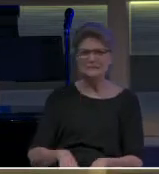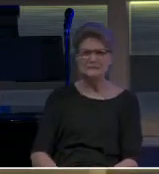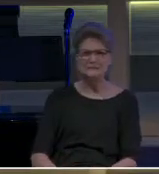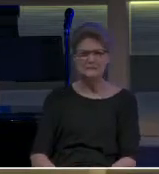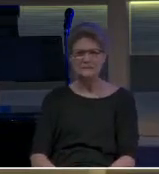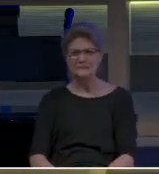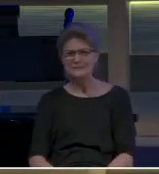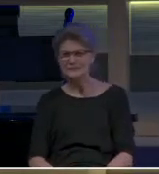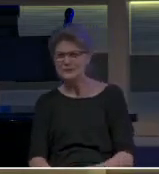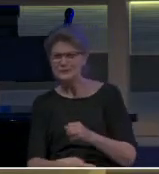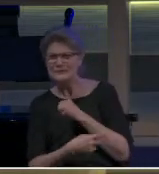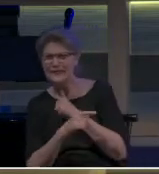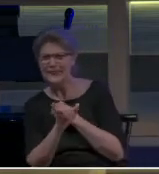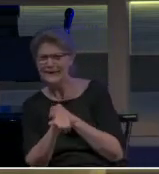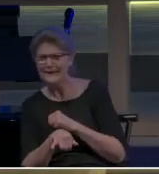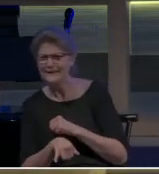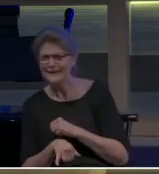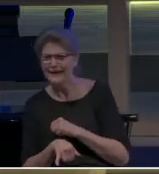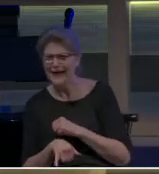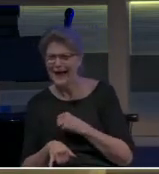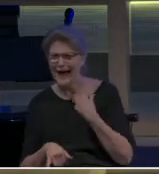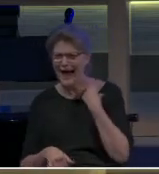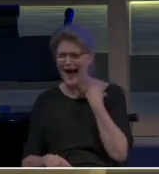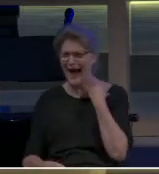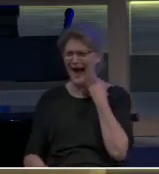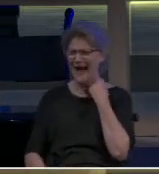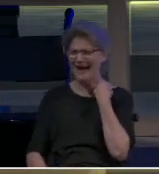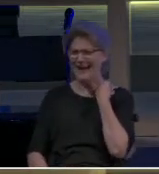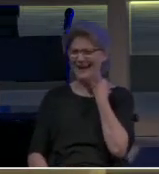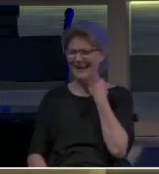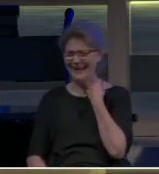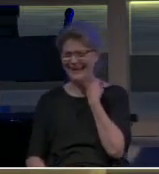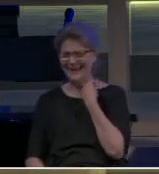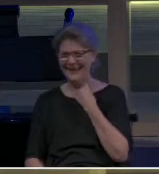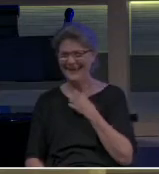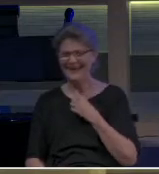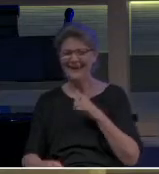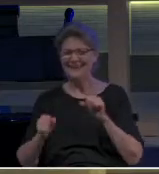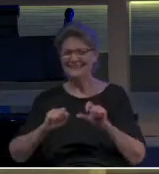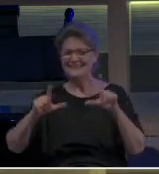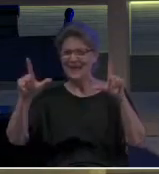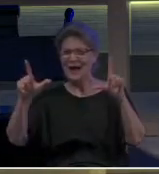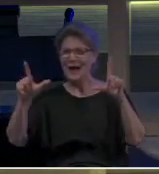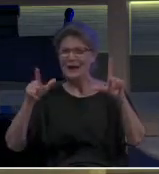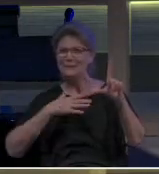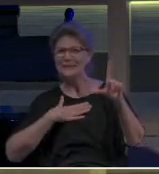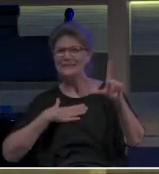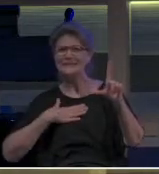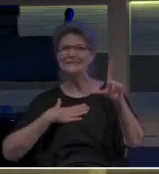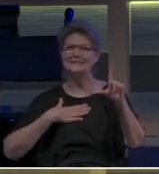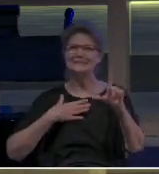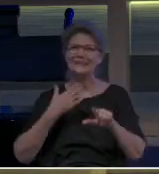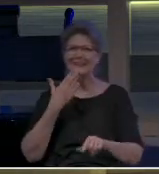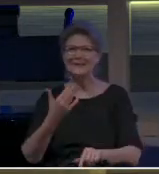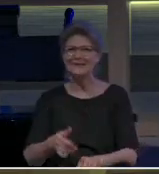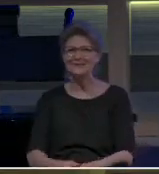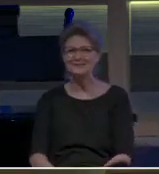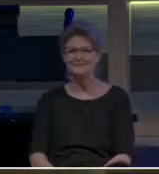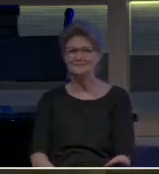Did you steal the remote? Okay, Josh, could you throw up the first slide for me? Thank you.